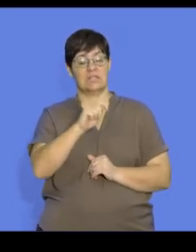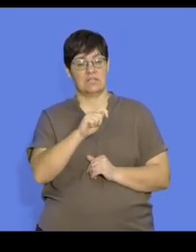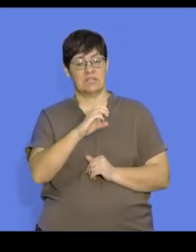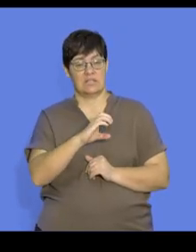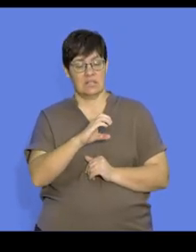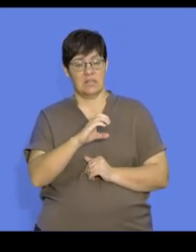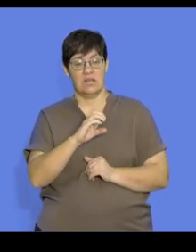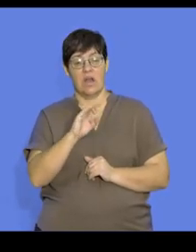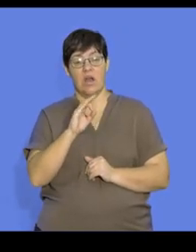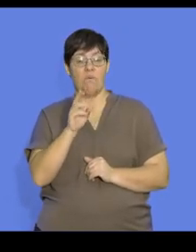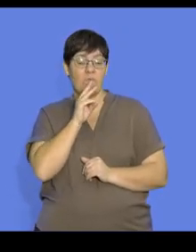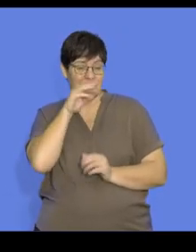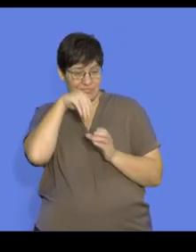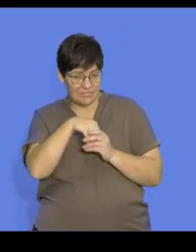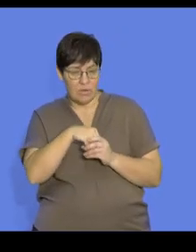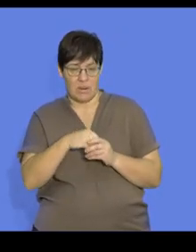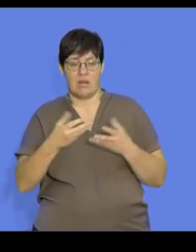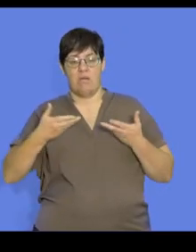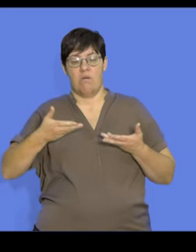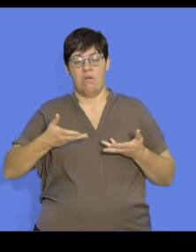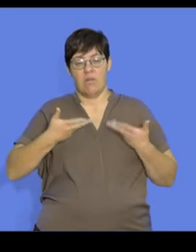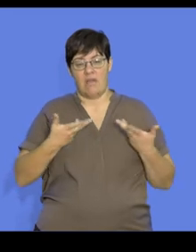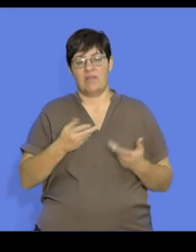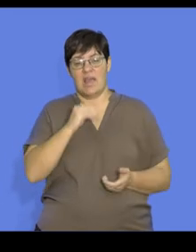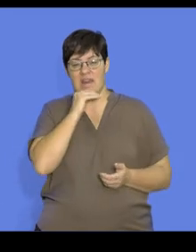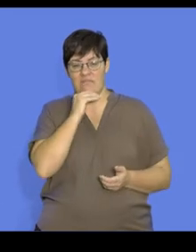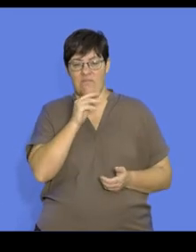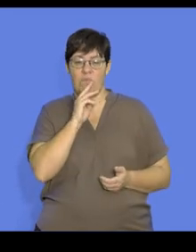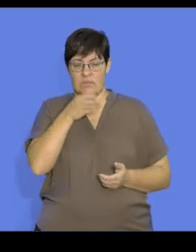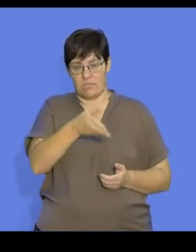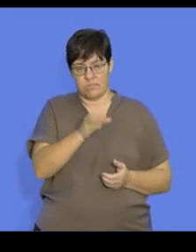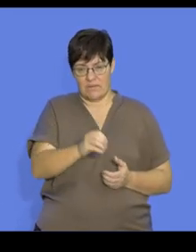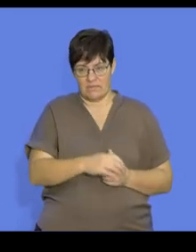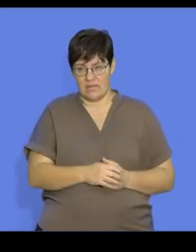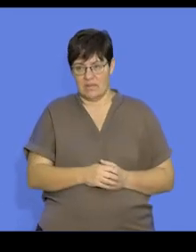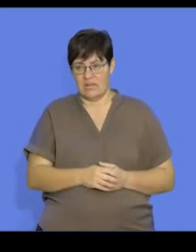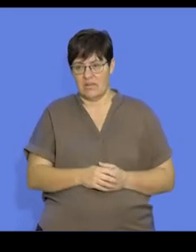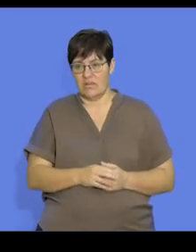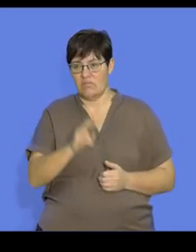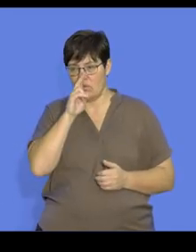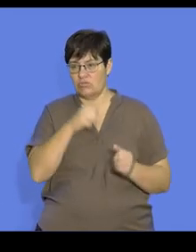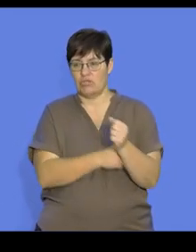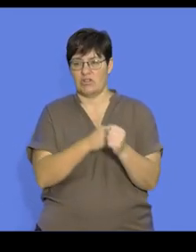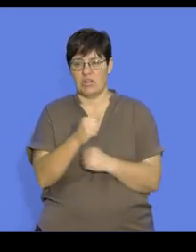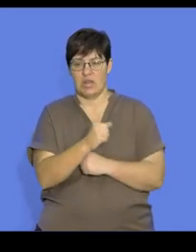ensures that the young remains hydrated within the egg. So having looked at the structure we know that